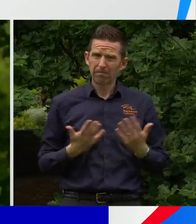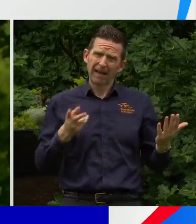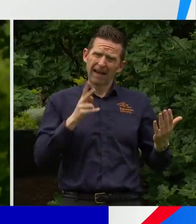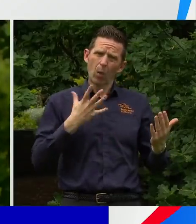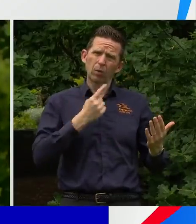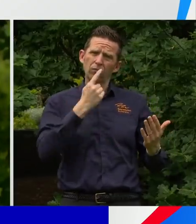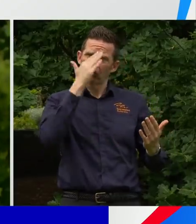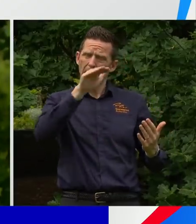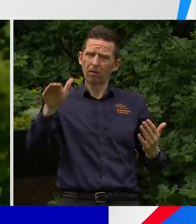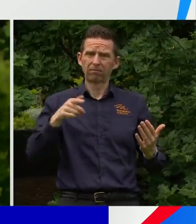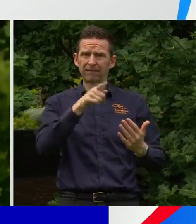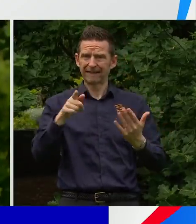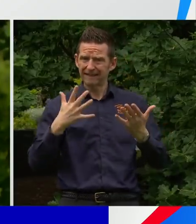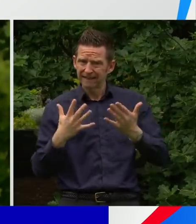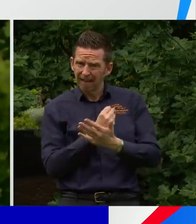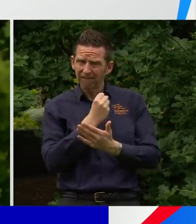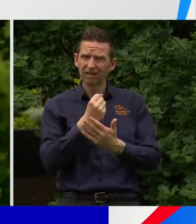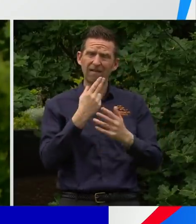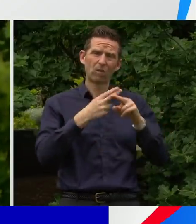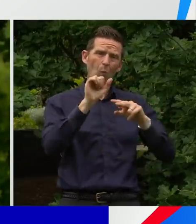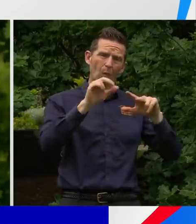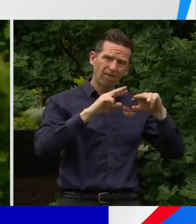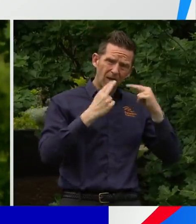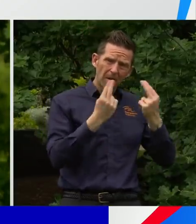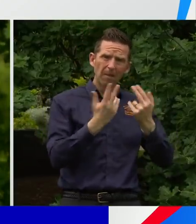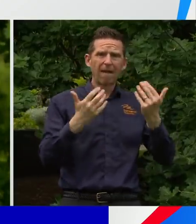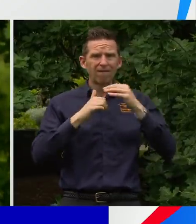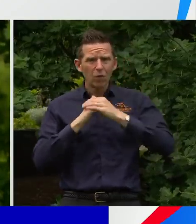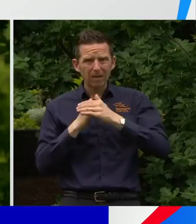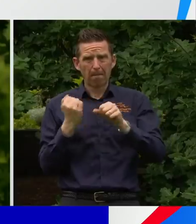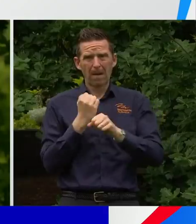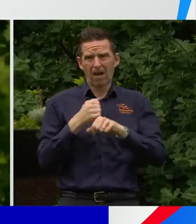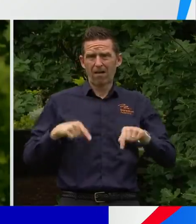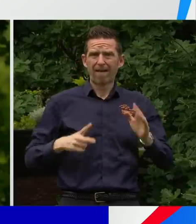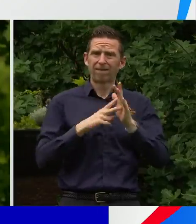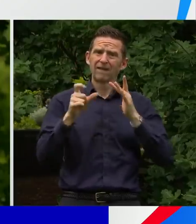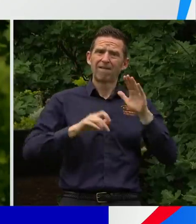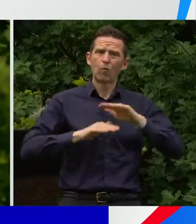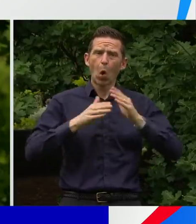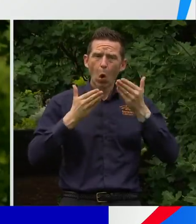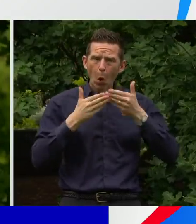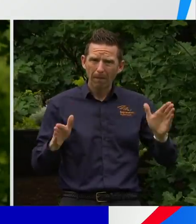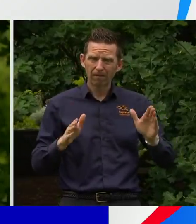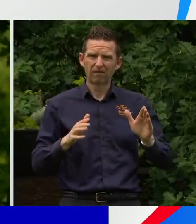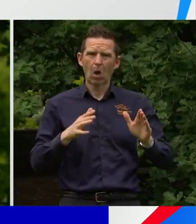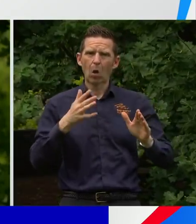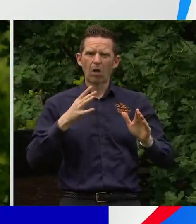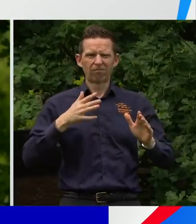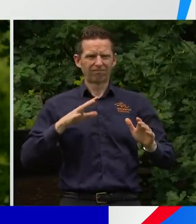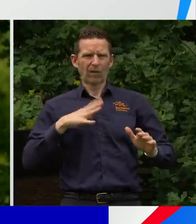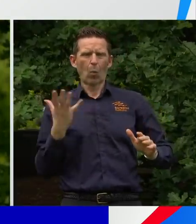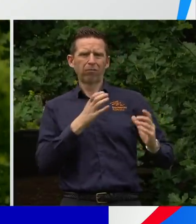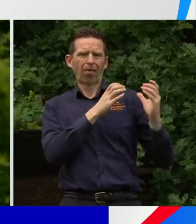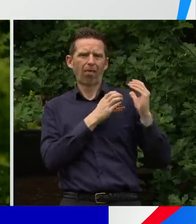for the safety of your loved ones, for getting us open and keeping us open, for taking pressure off our nurses and the rest of the team in our